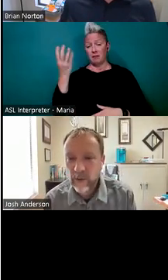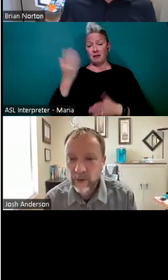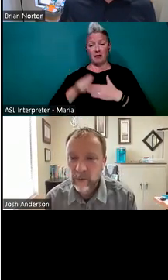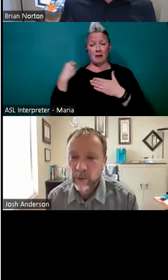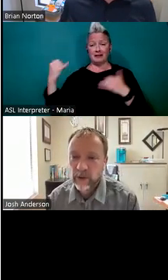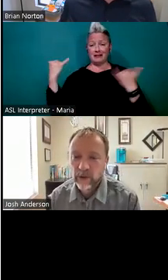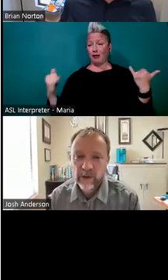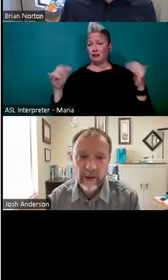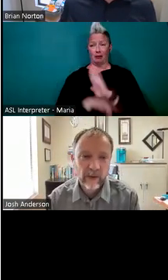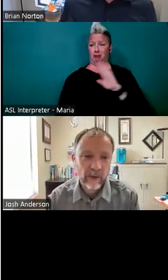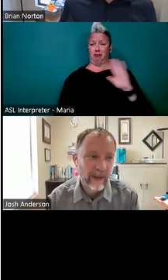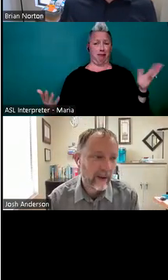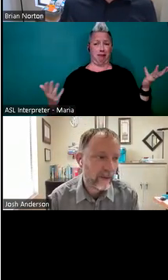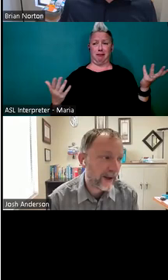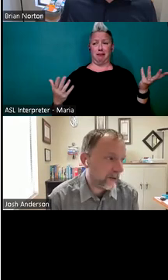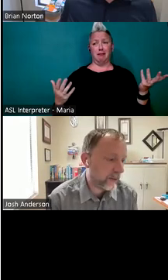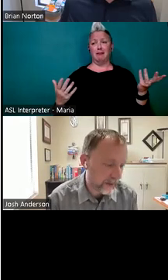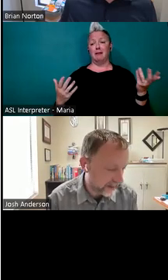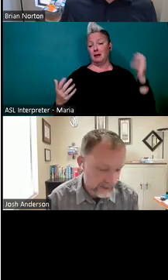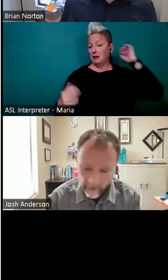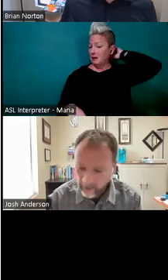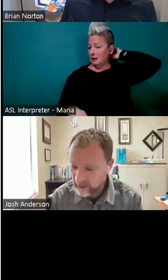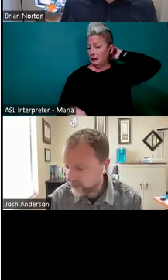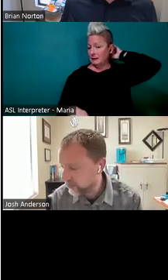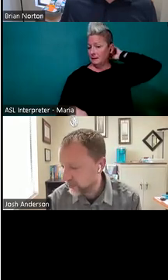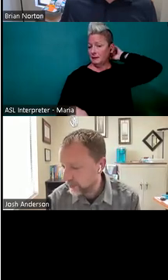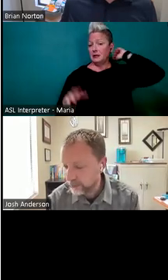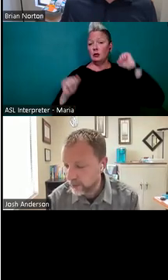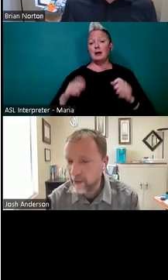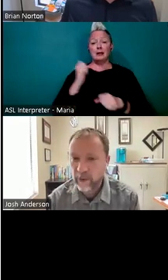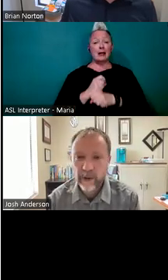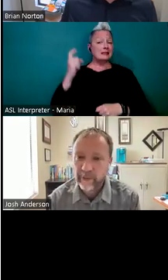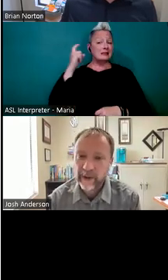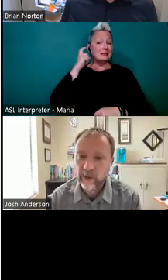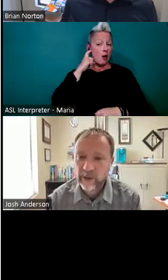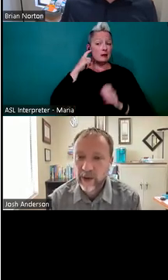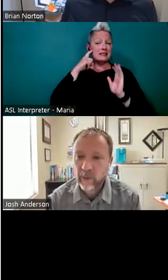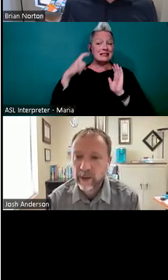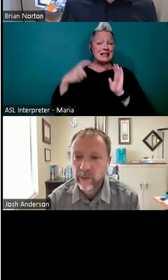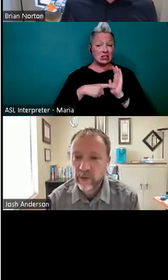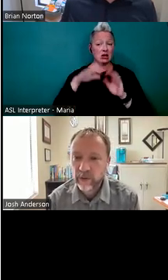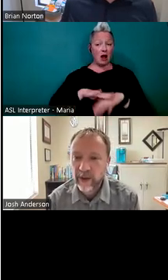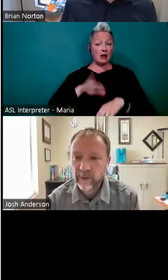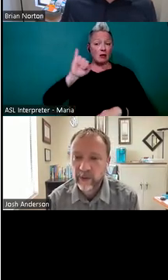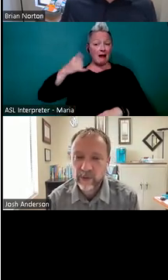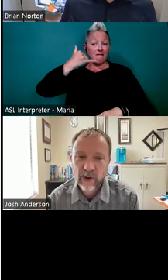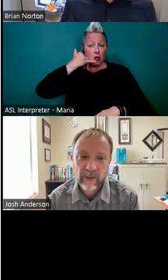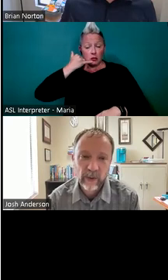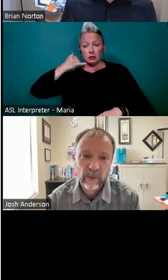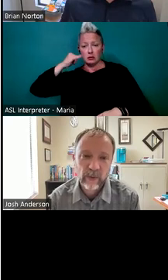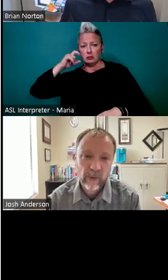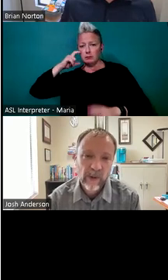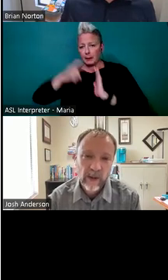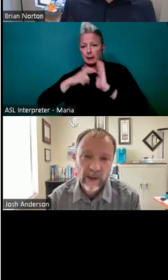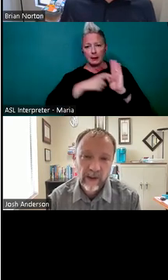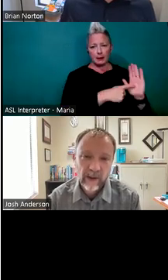there's, there's very simple things you can kind of do that. In fact, you can get sound detection on your iPhone nowadays to kind of pick up certain sounds and even train